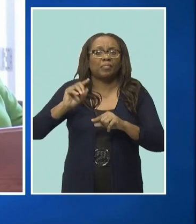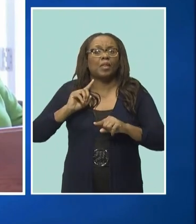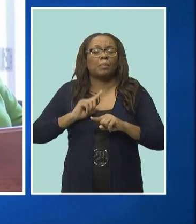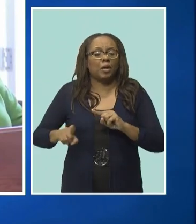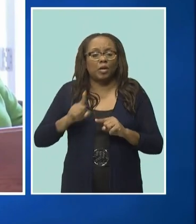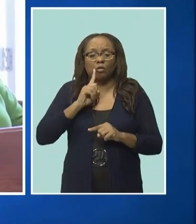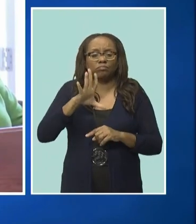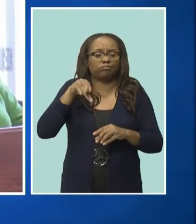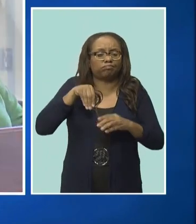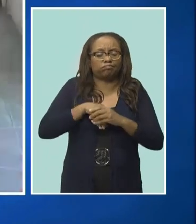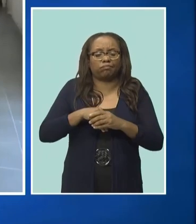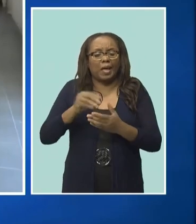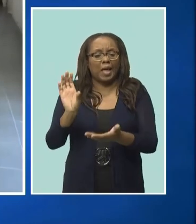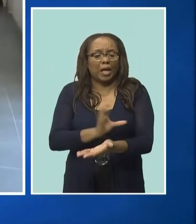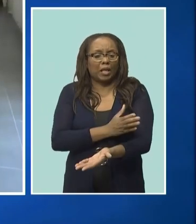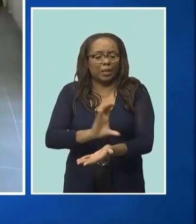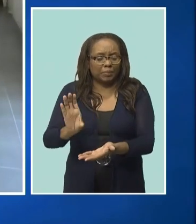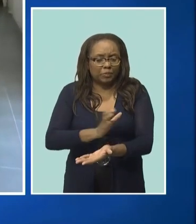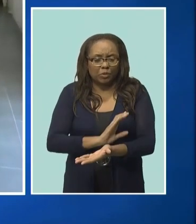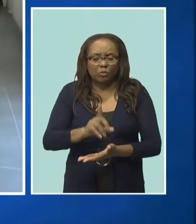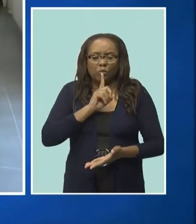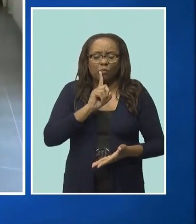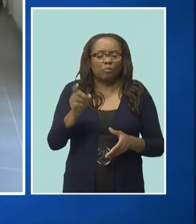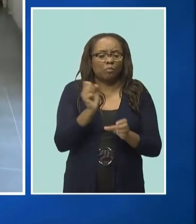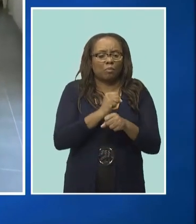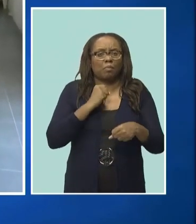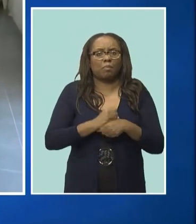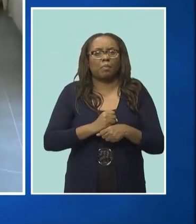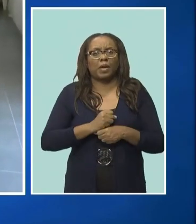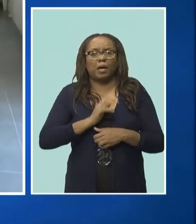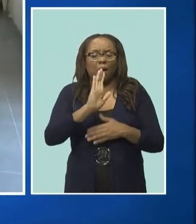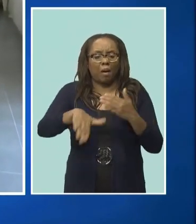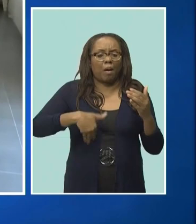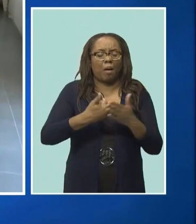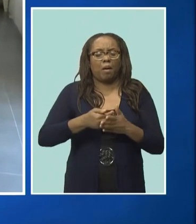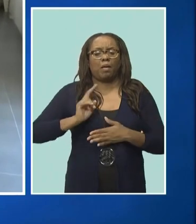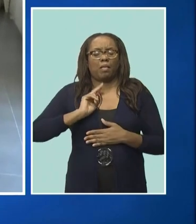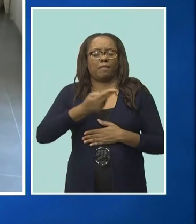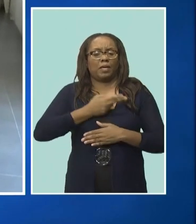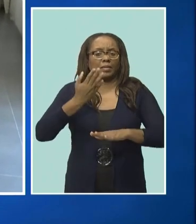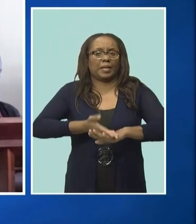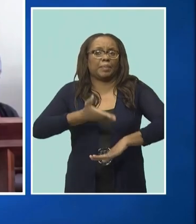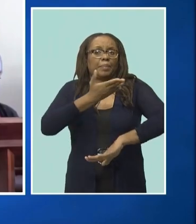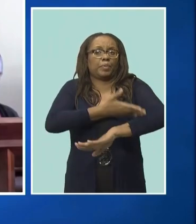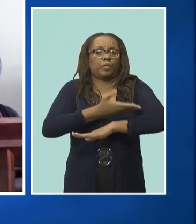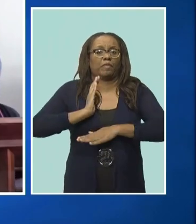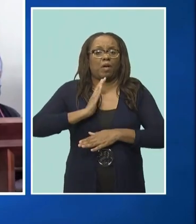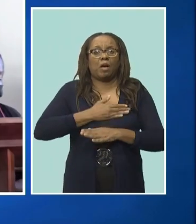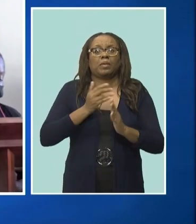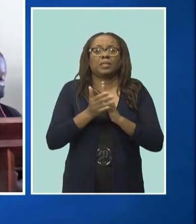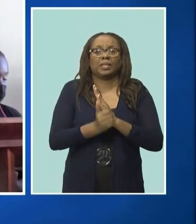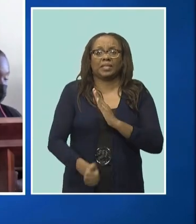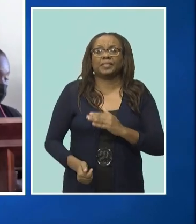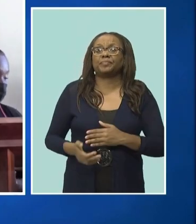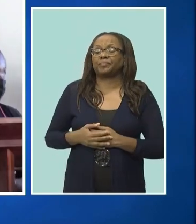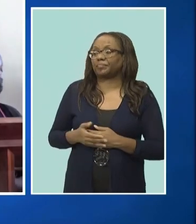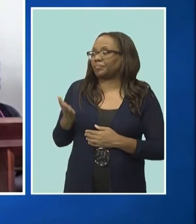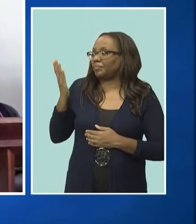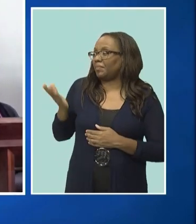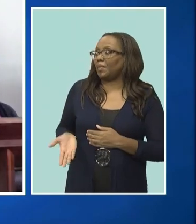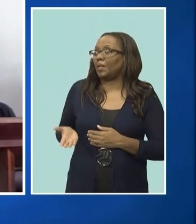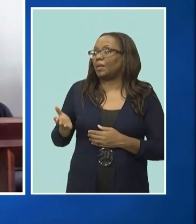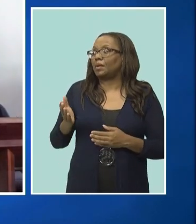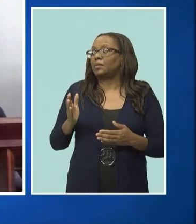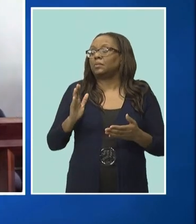really made everyone around us improve. Anthony Warren became a member of the Maine's